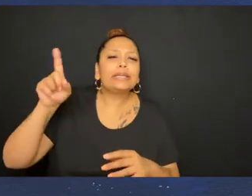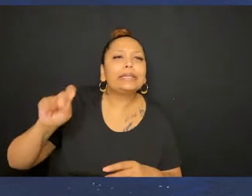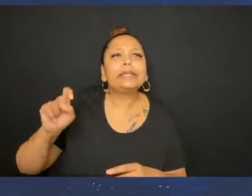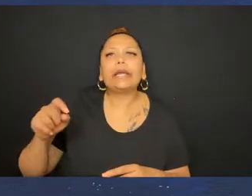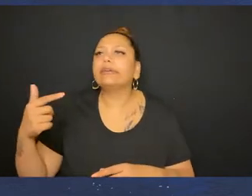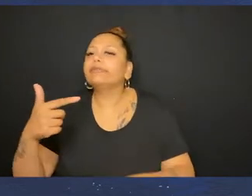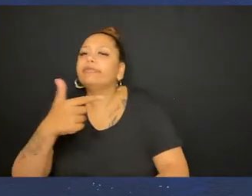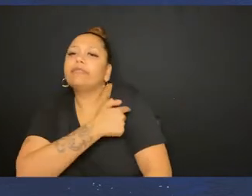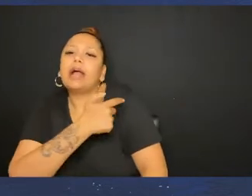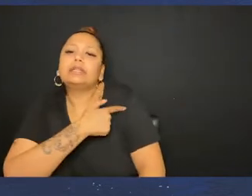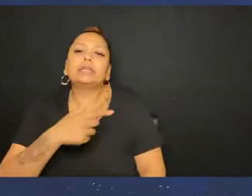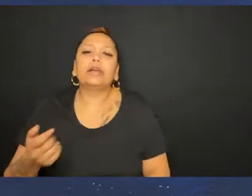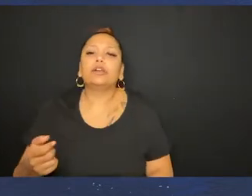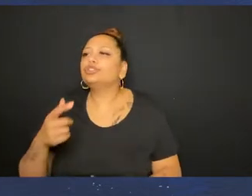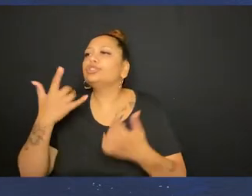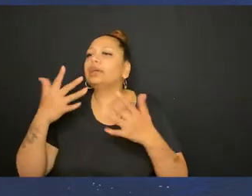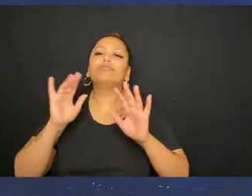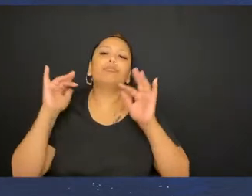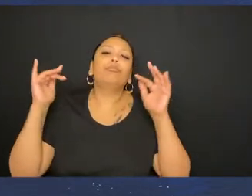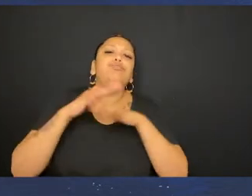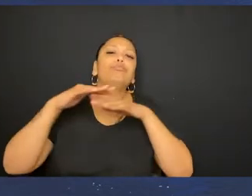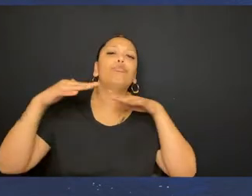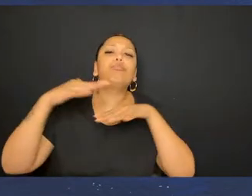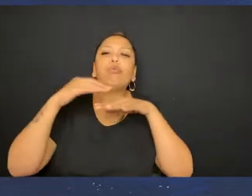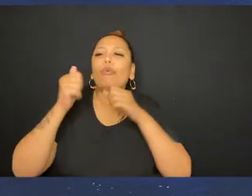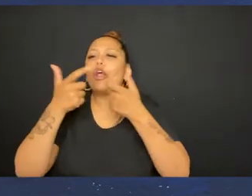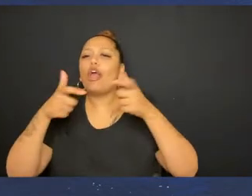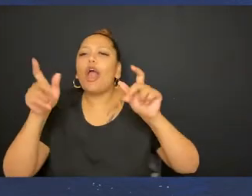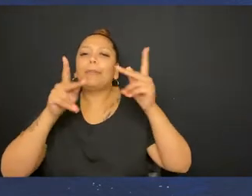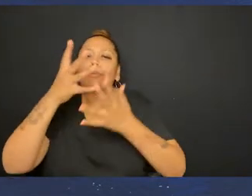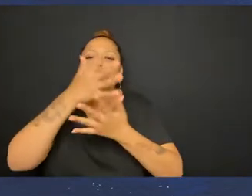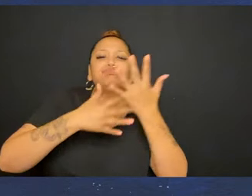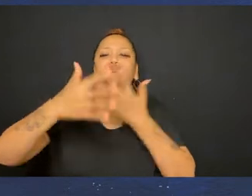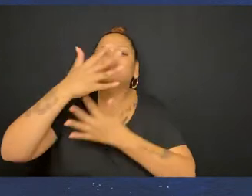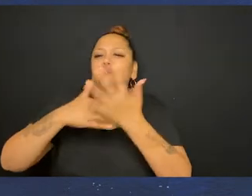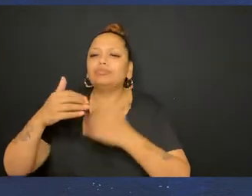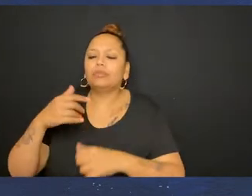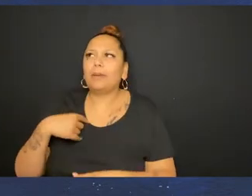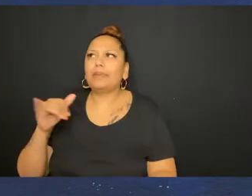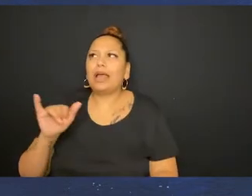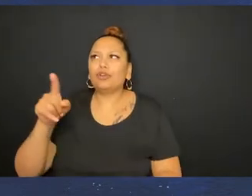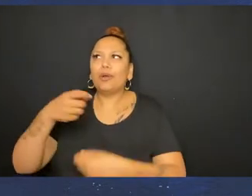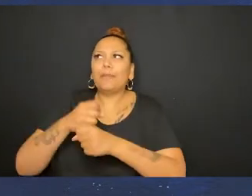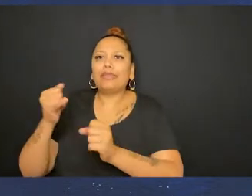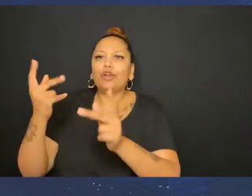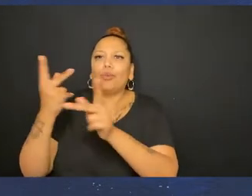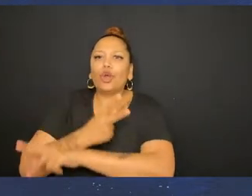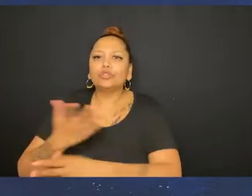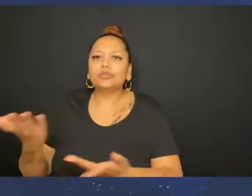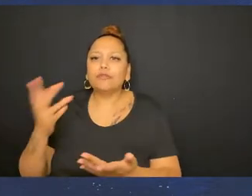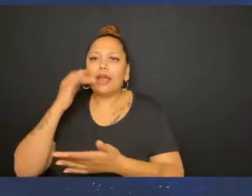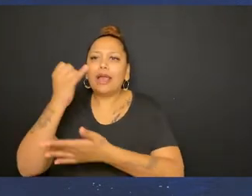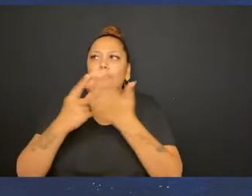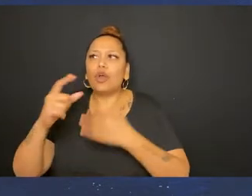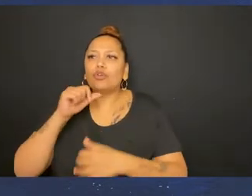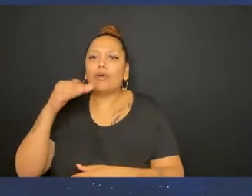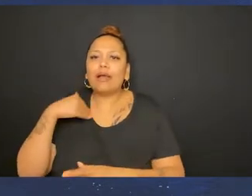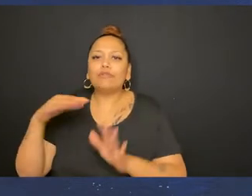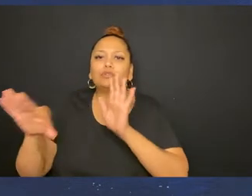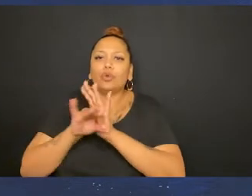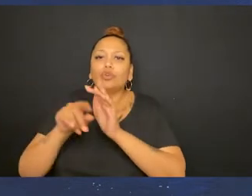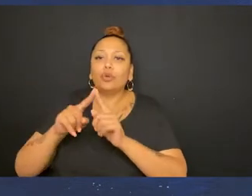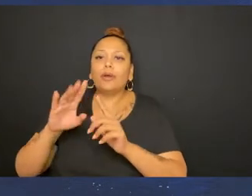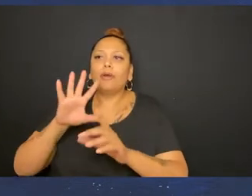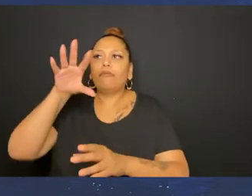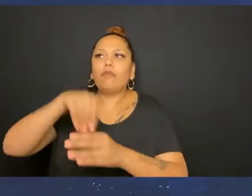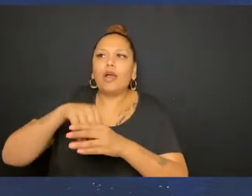off Or didn't think that they needed to be vaccinated Or were just partying with large groups of people I'm just like, you're making it worse